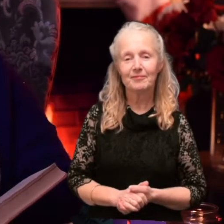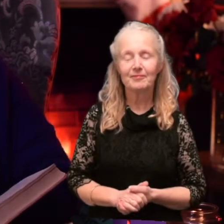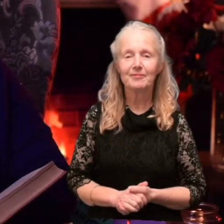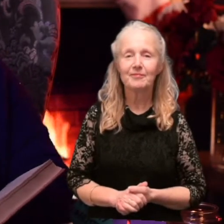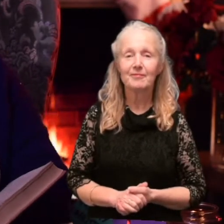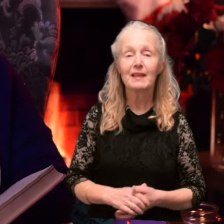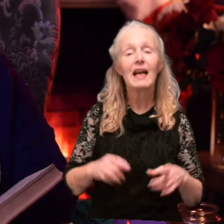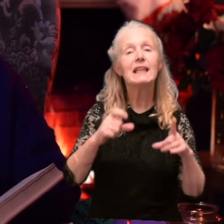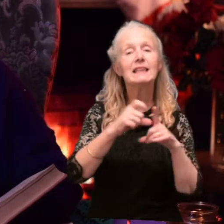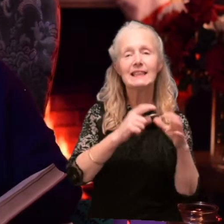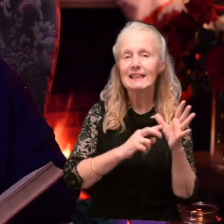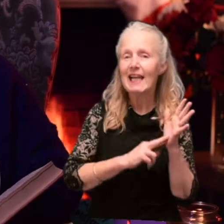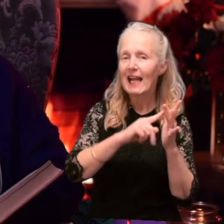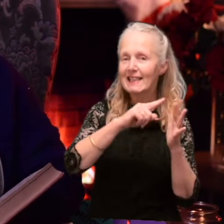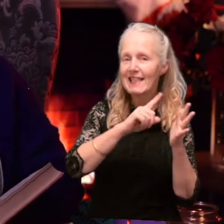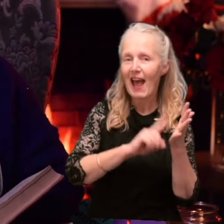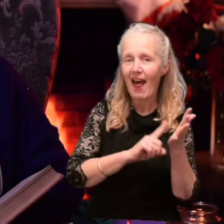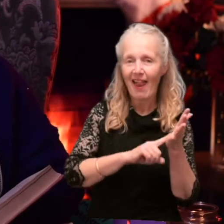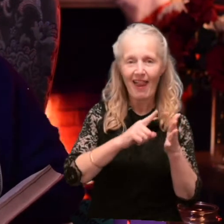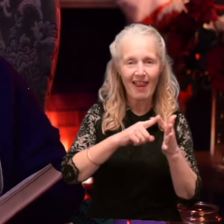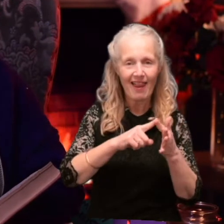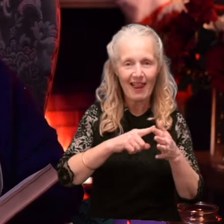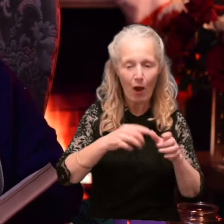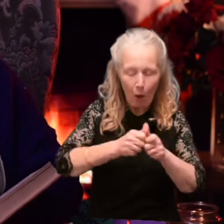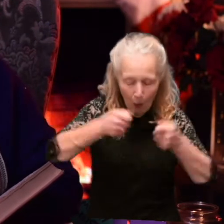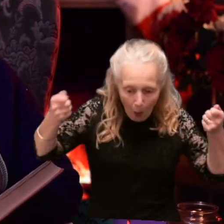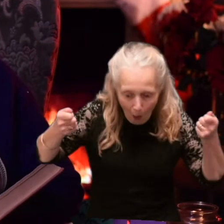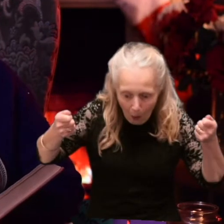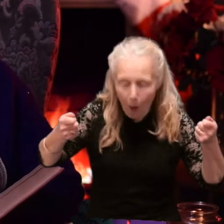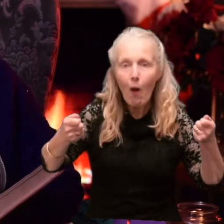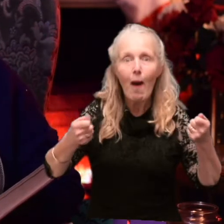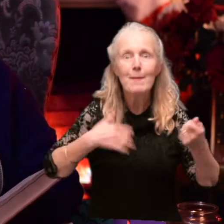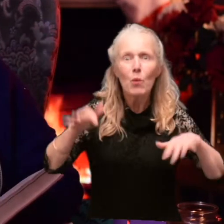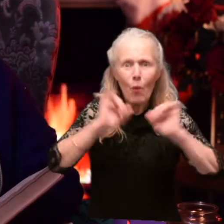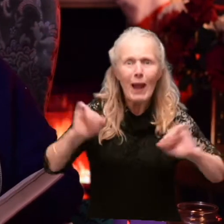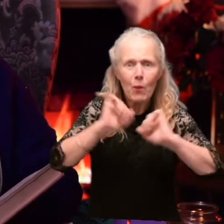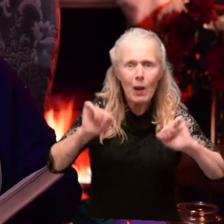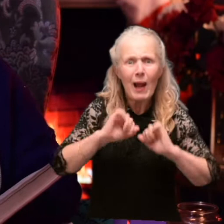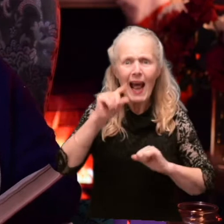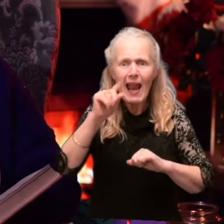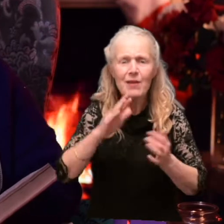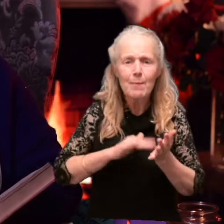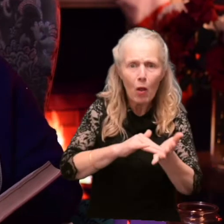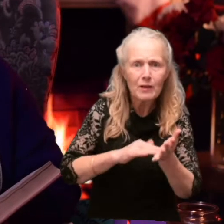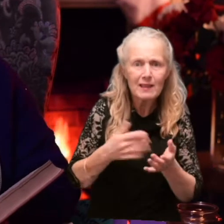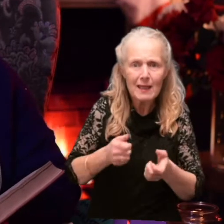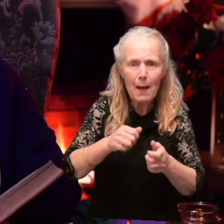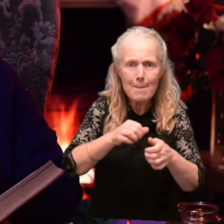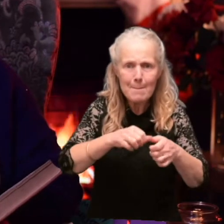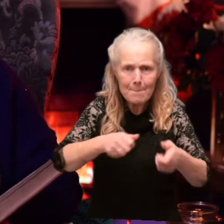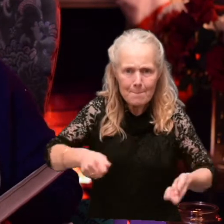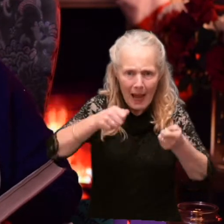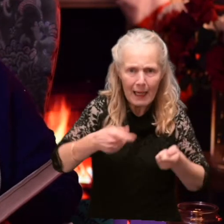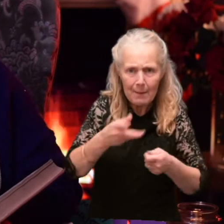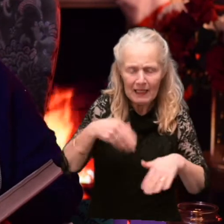Home tore open the plastic bag. She'd waited 11 months for this and the bag had been thrown into a drawer